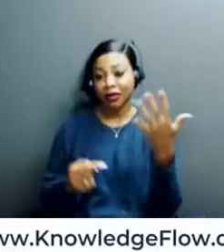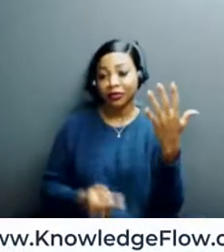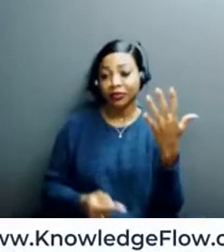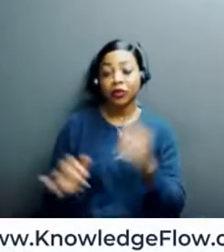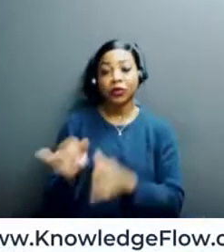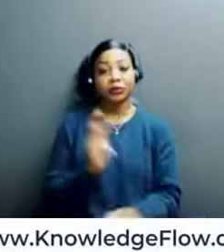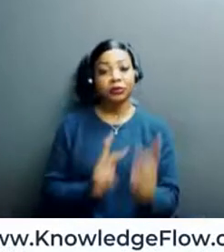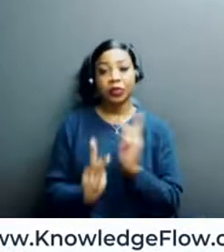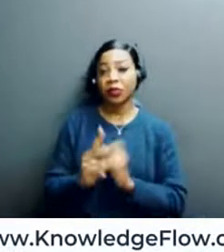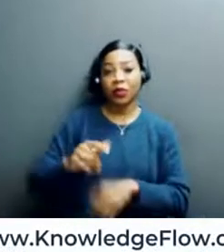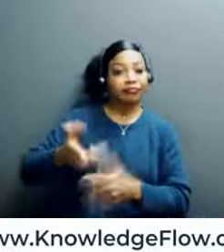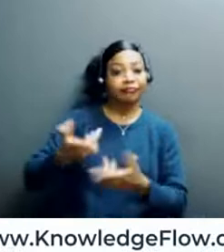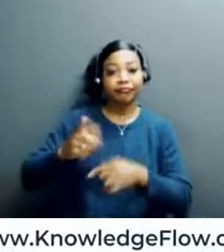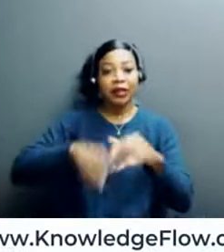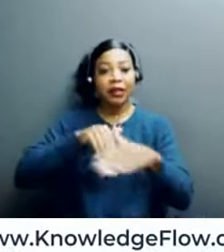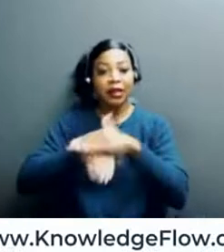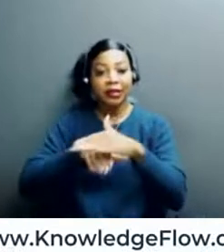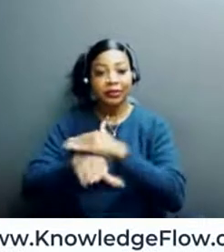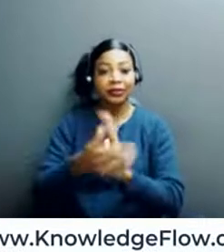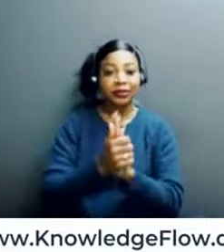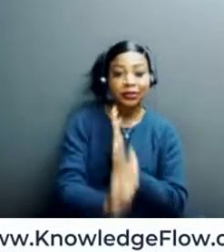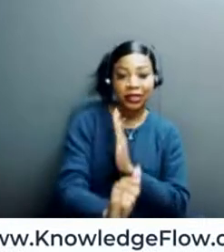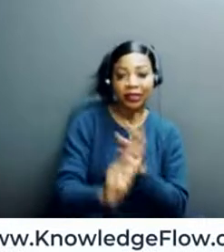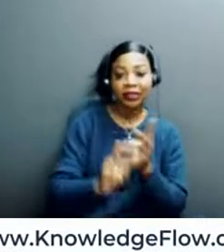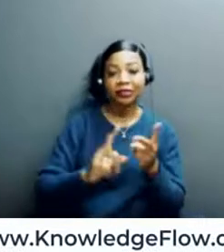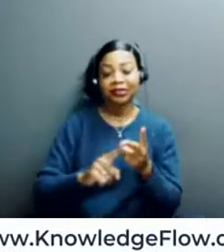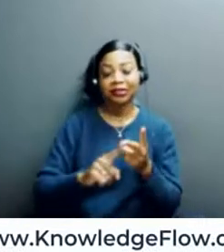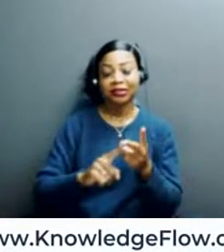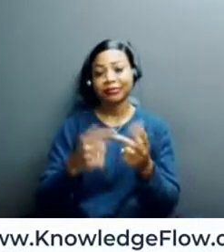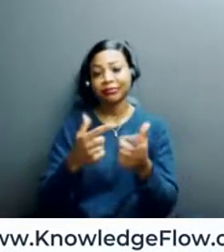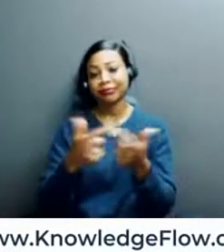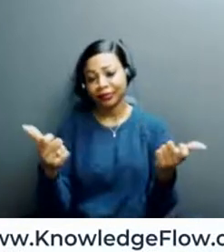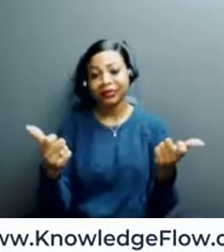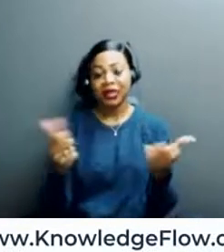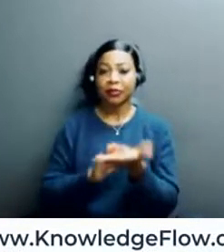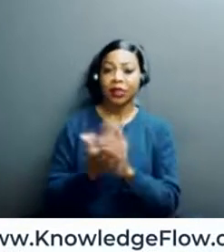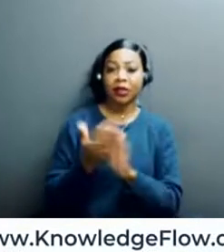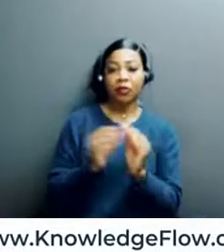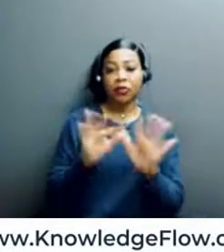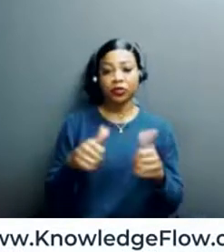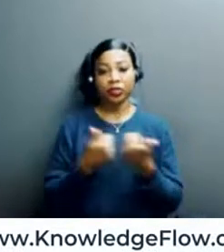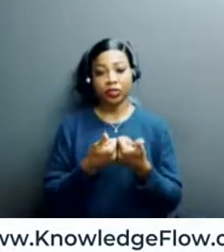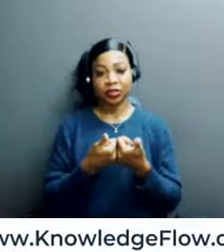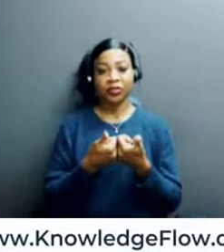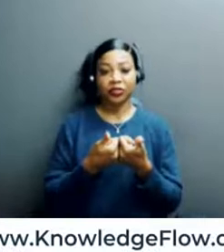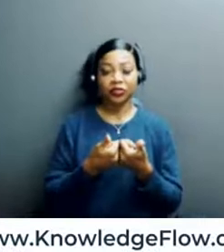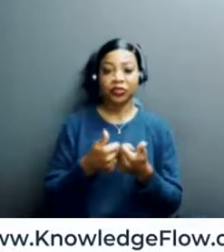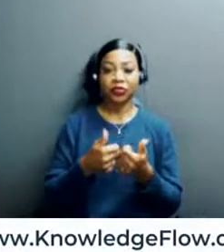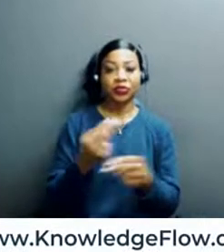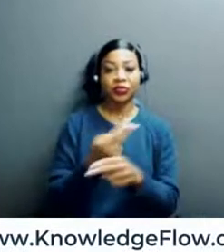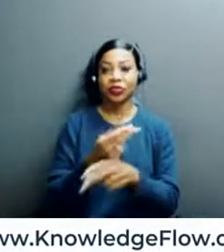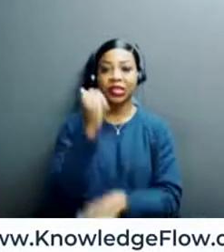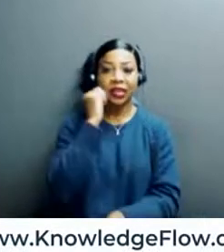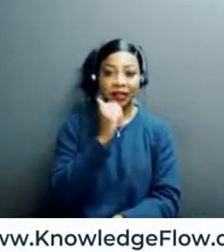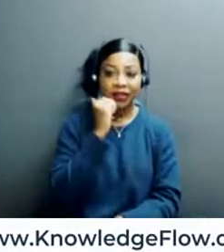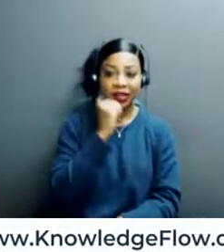do not have access to either the skills, the technology, the data, it becomes a lot more challenging to do everyday small things,